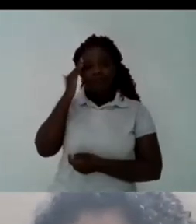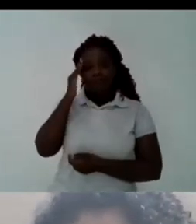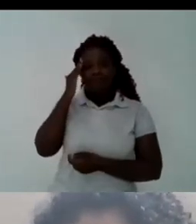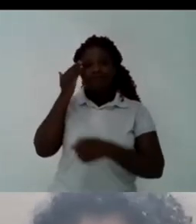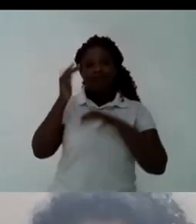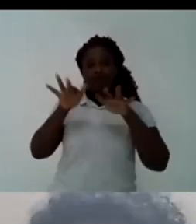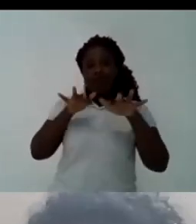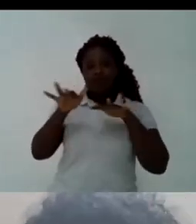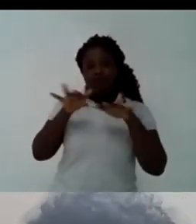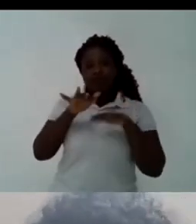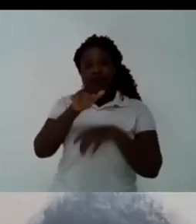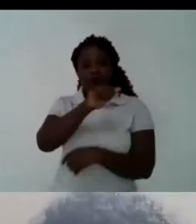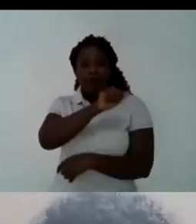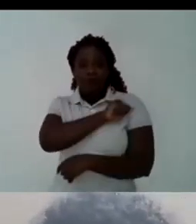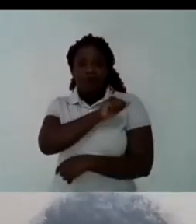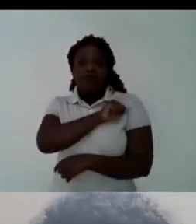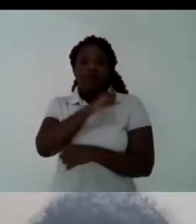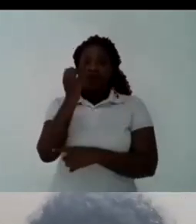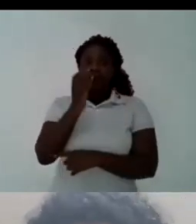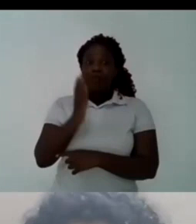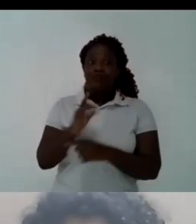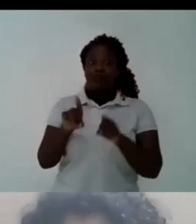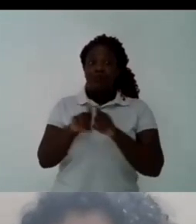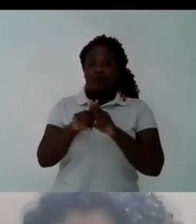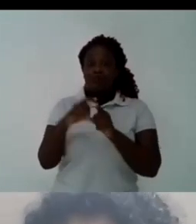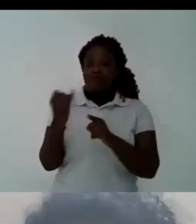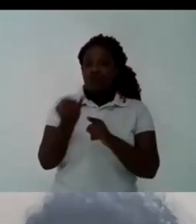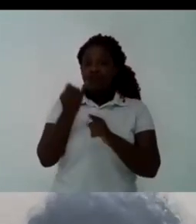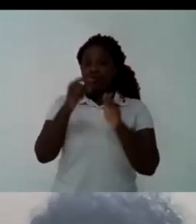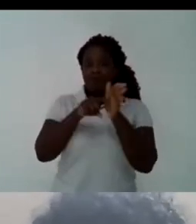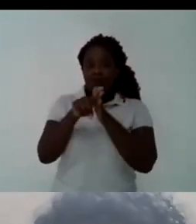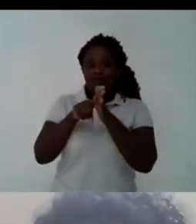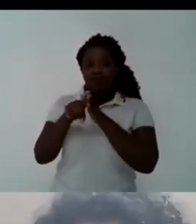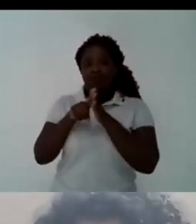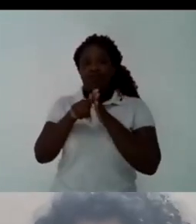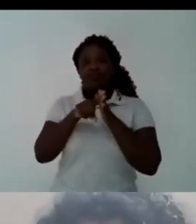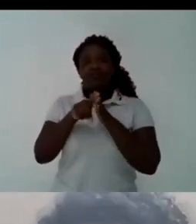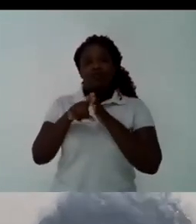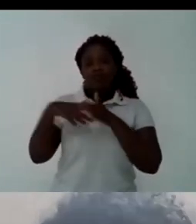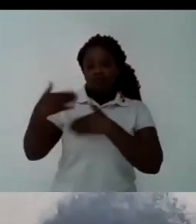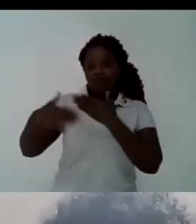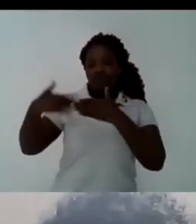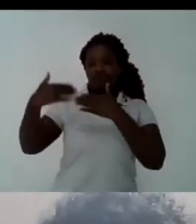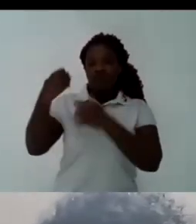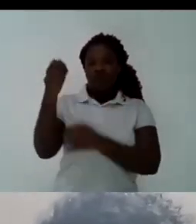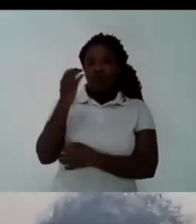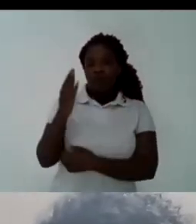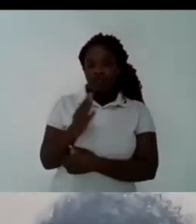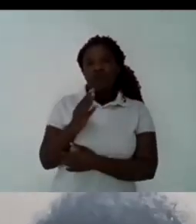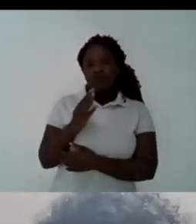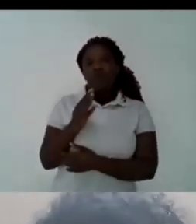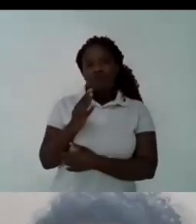the importance of the student movement in brazil and how